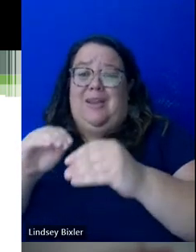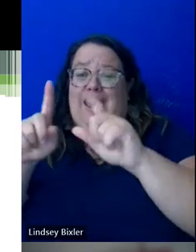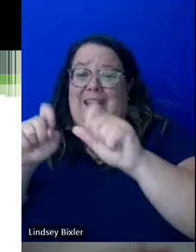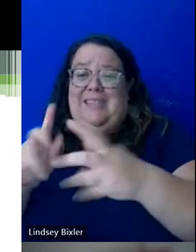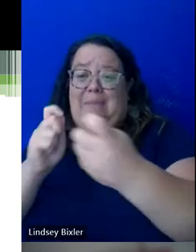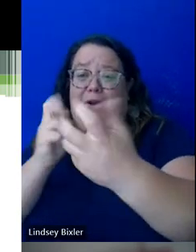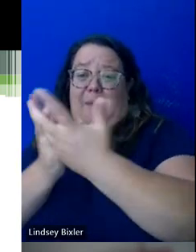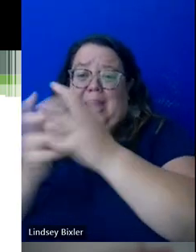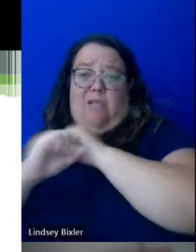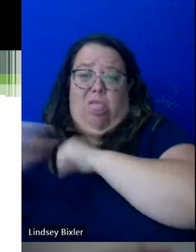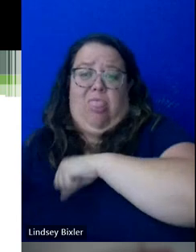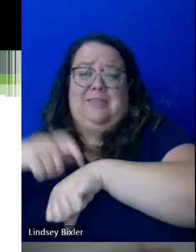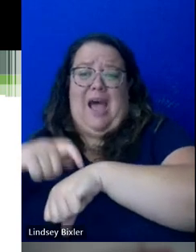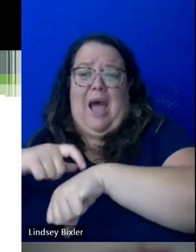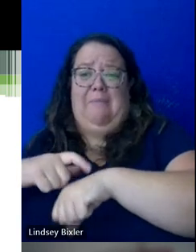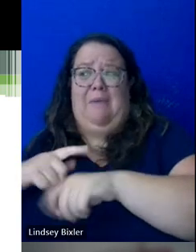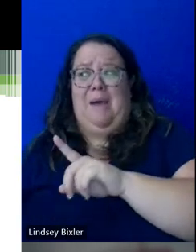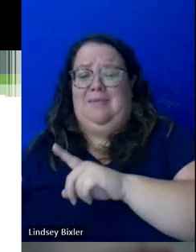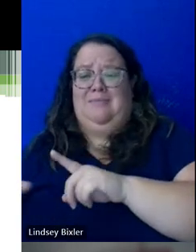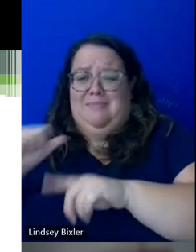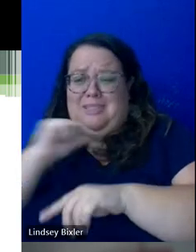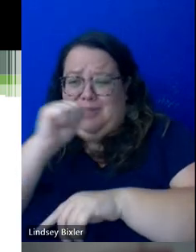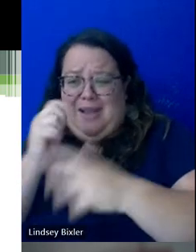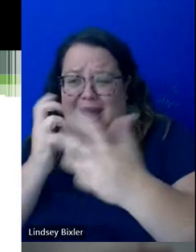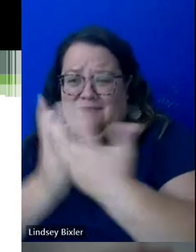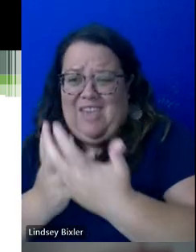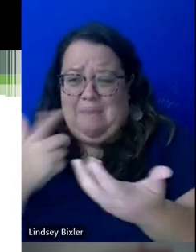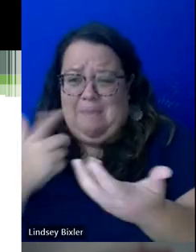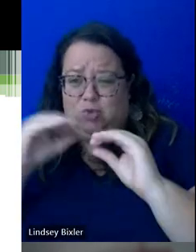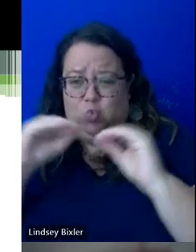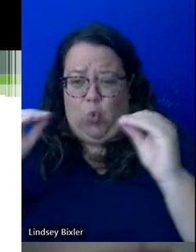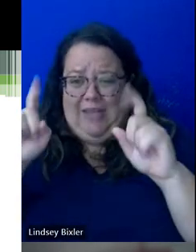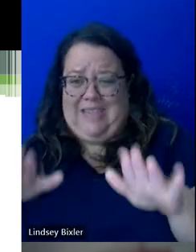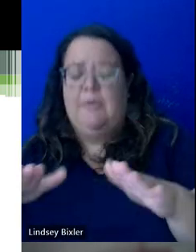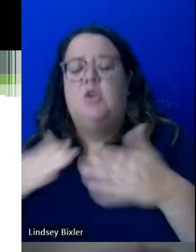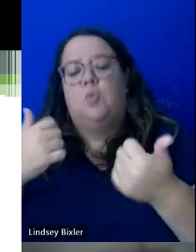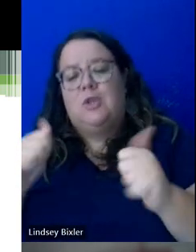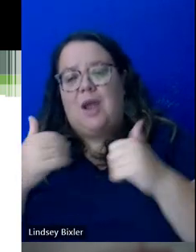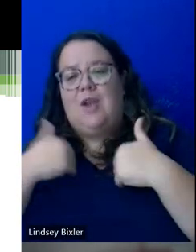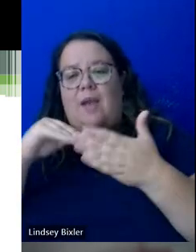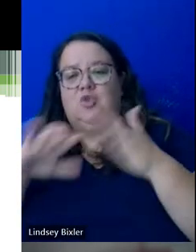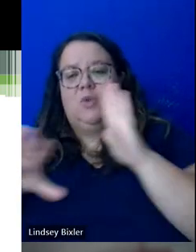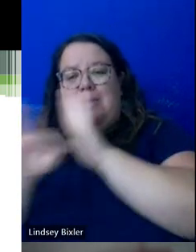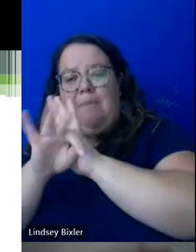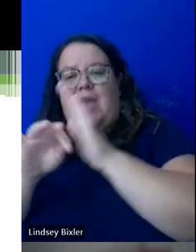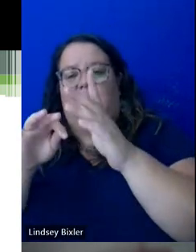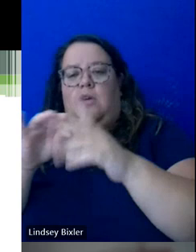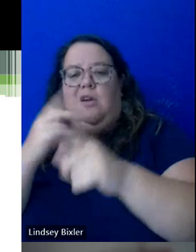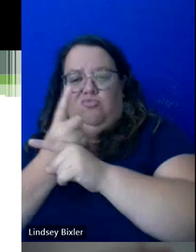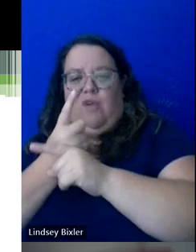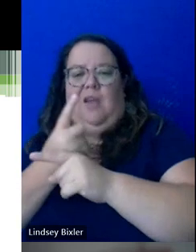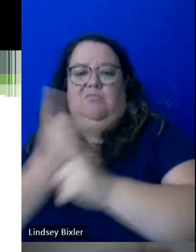if you have accommodations, but it's really not relevant. And so, we try to have the students pick the relevant accommodations for them.